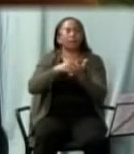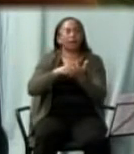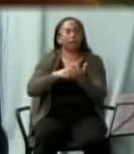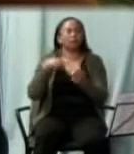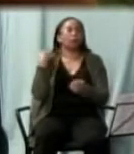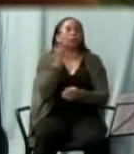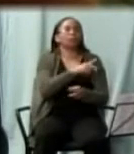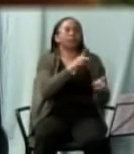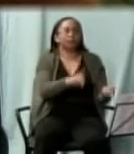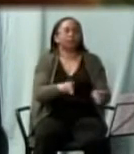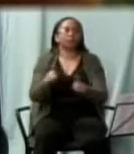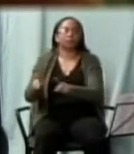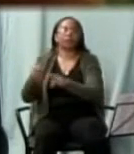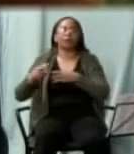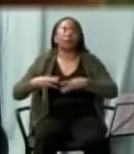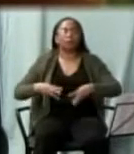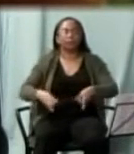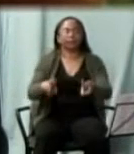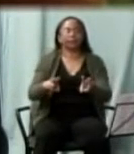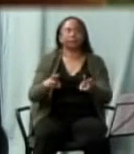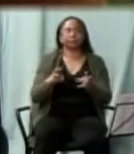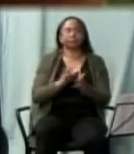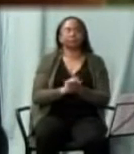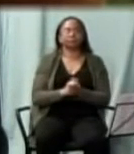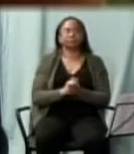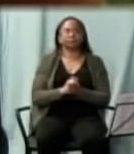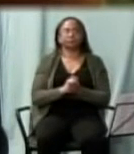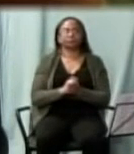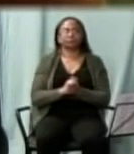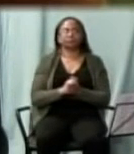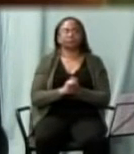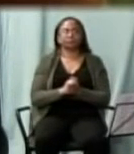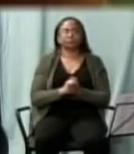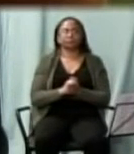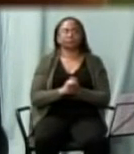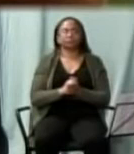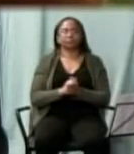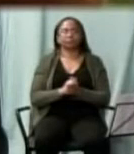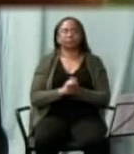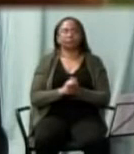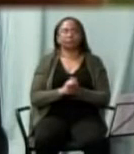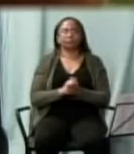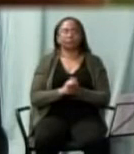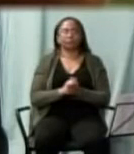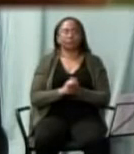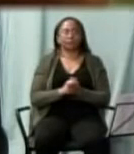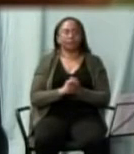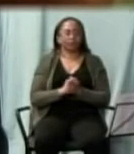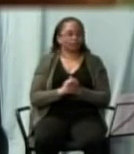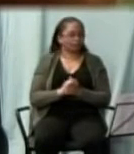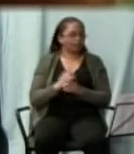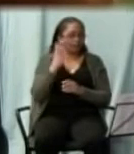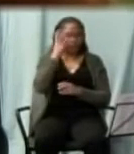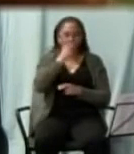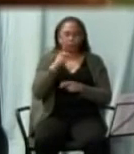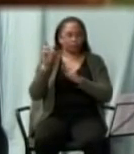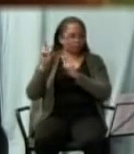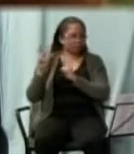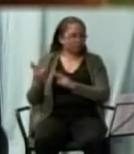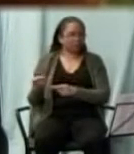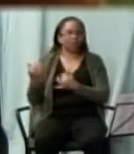the way before him and therefore in the beautiful response that we sung